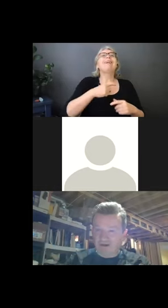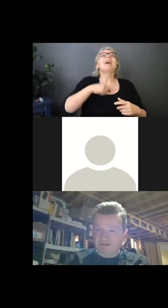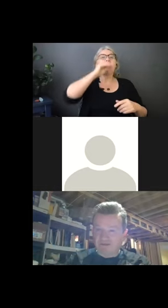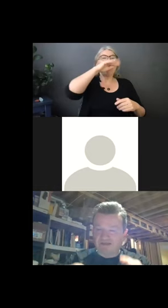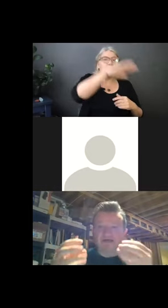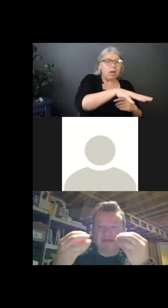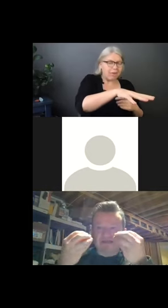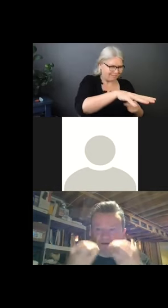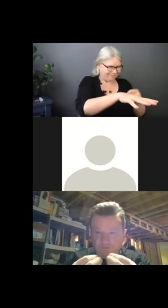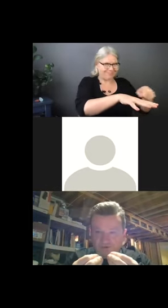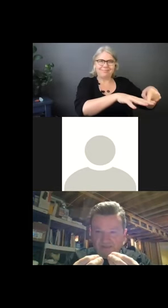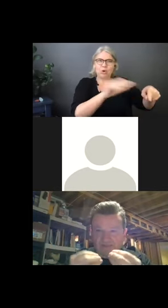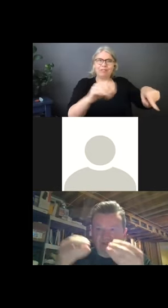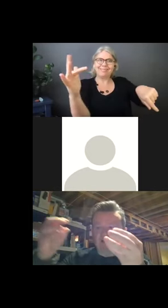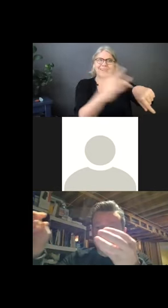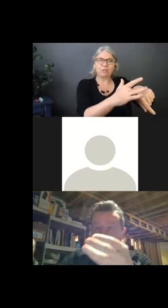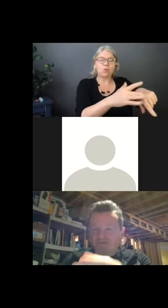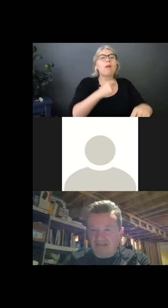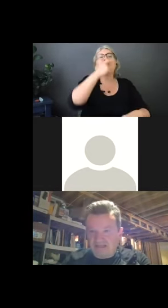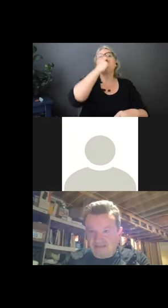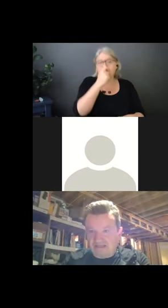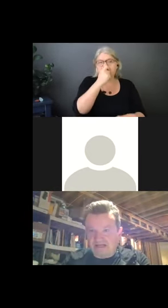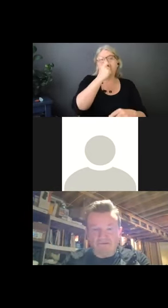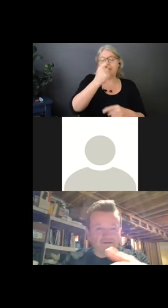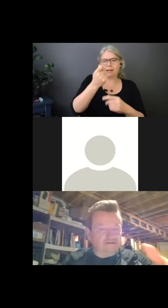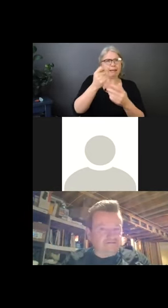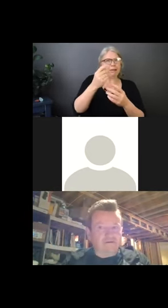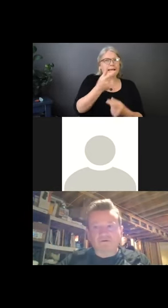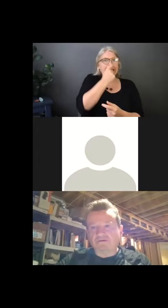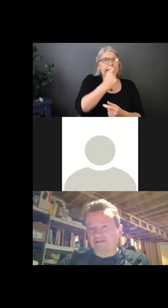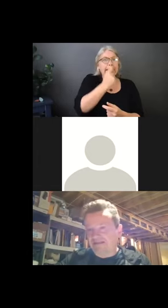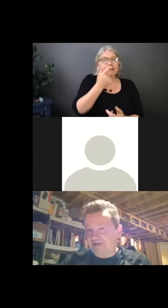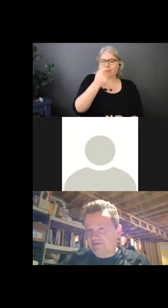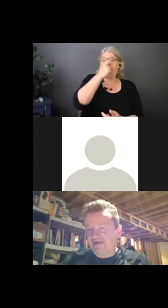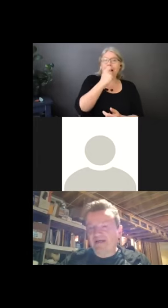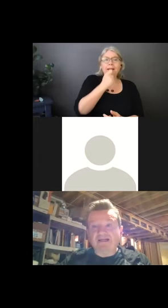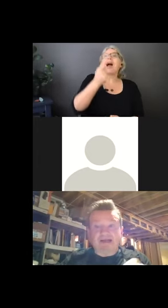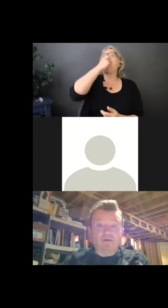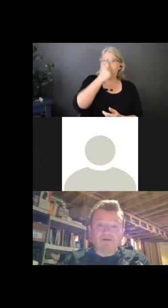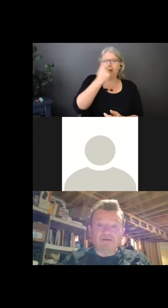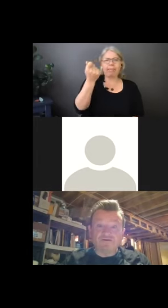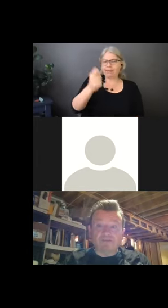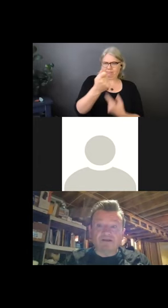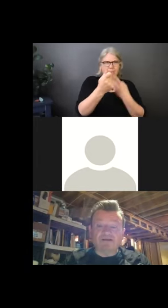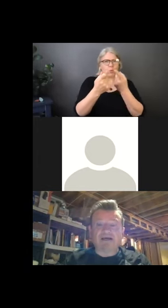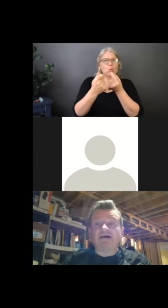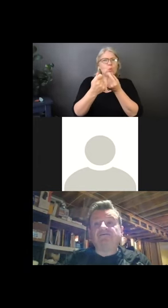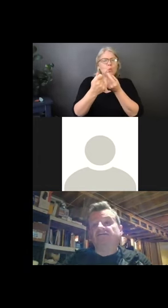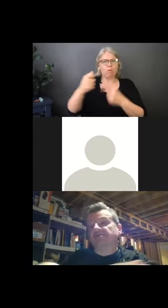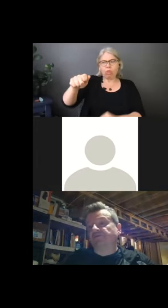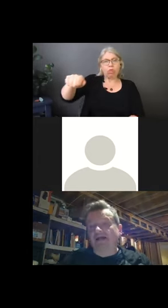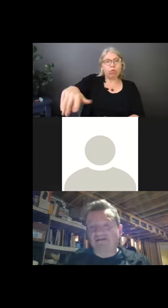inanimate objects. Now you put mucus in a Kleenex, you put the Kleenex on the couch or the floor or the table. Now all those little droplets